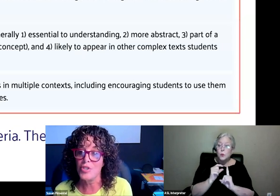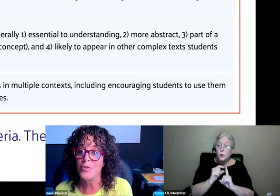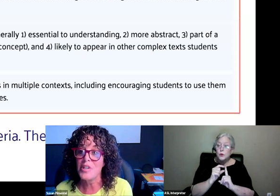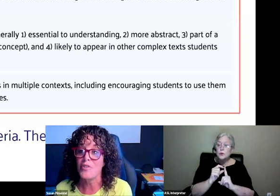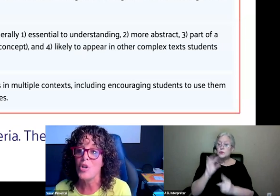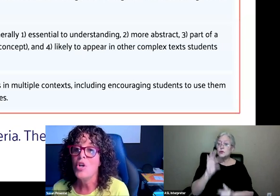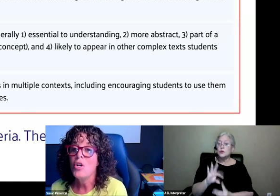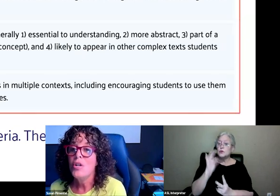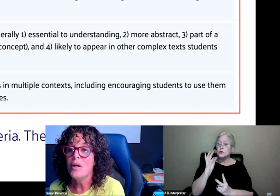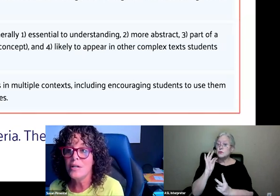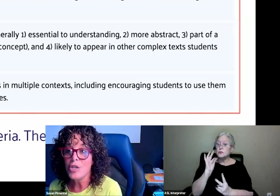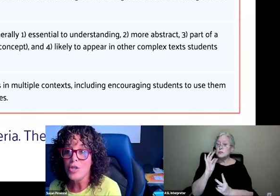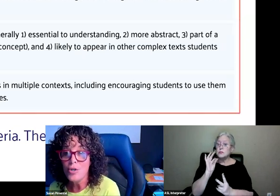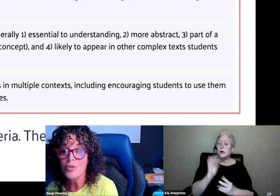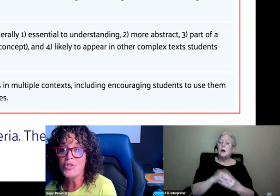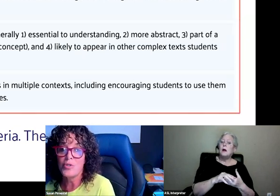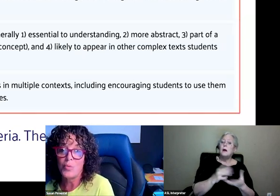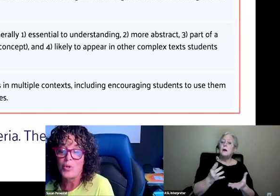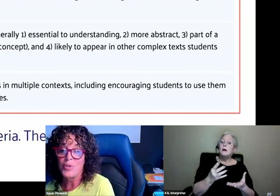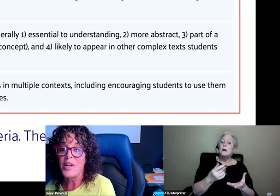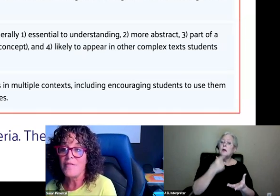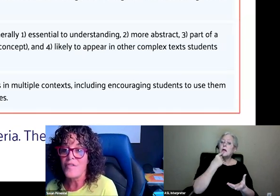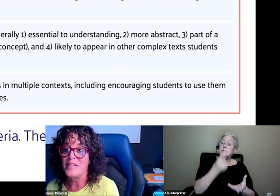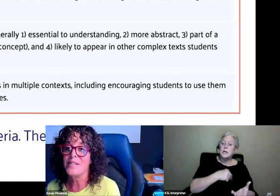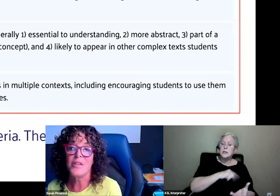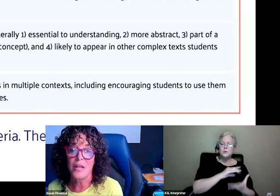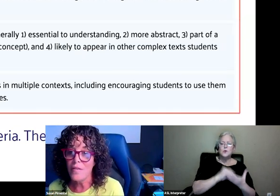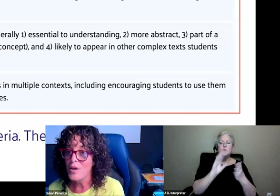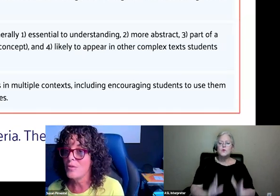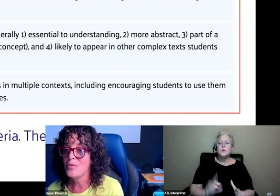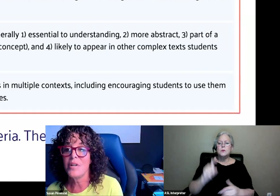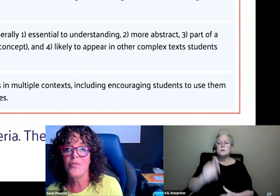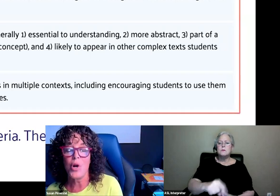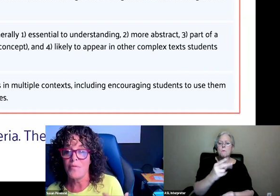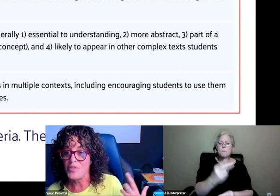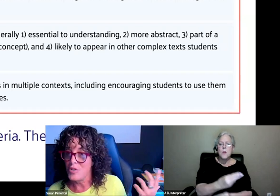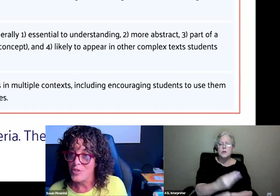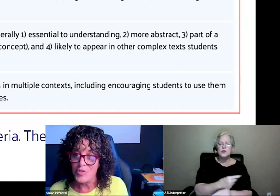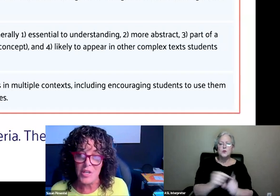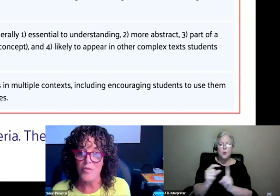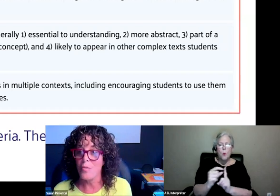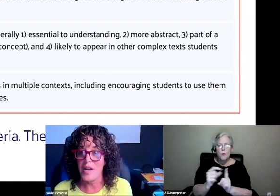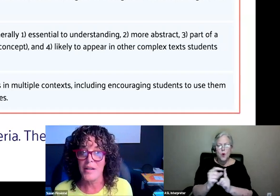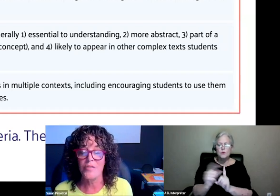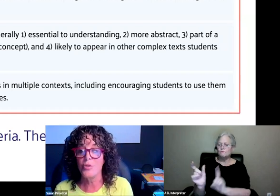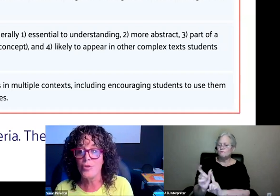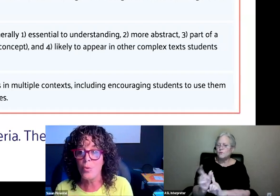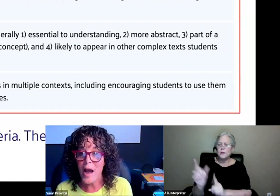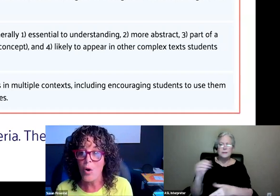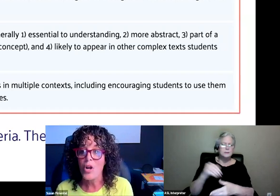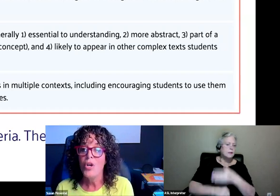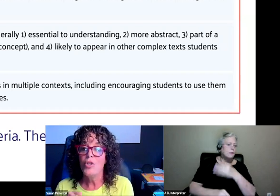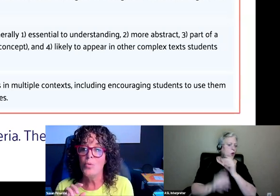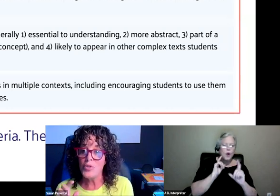us is that students have to use those words and phrases in their conversations, in their writing. So